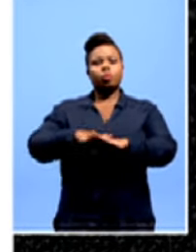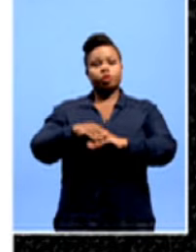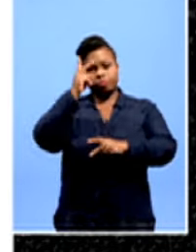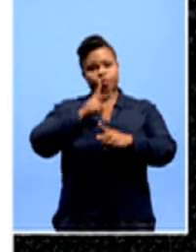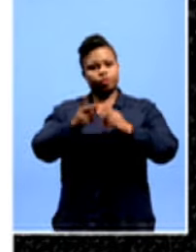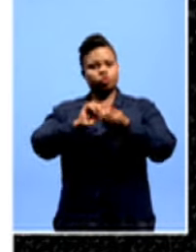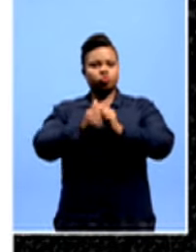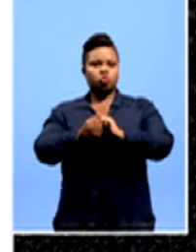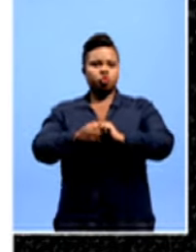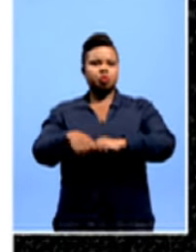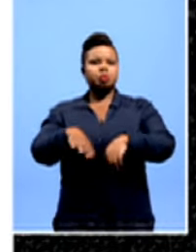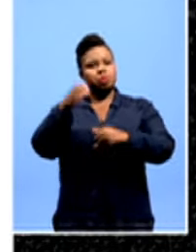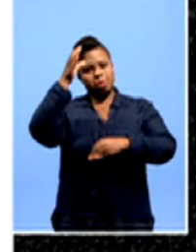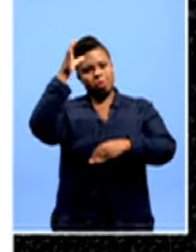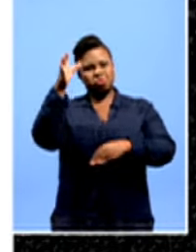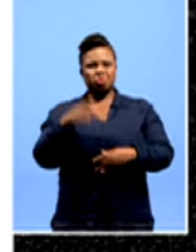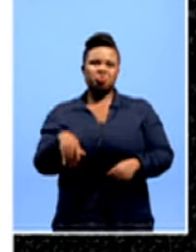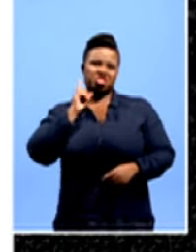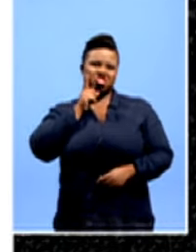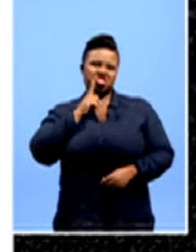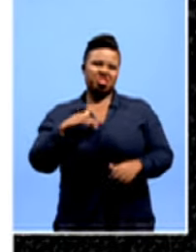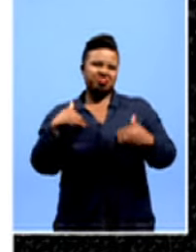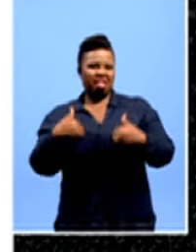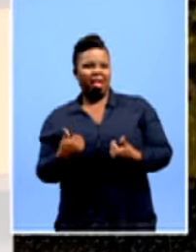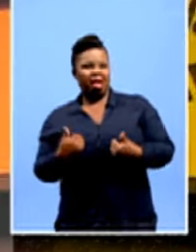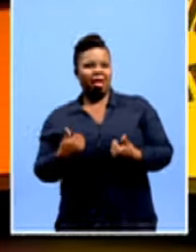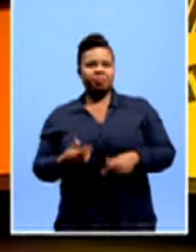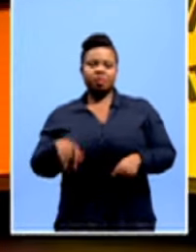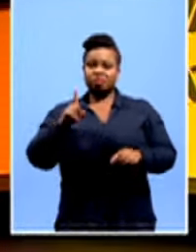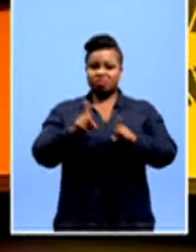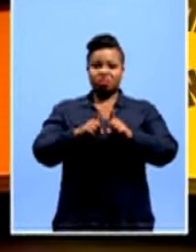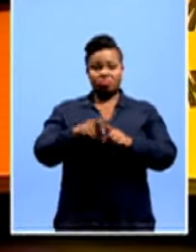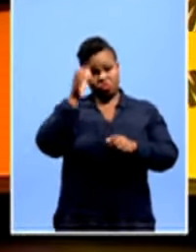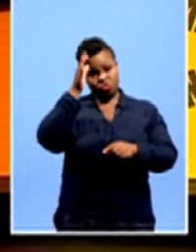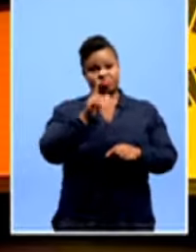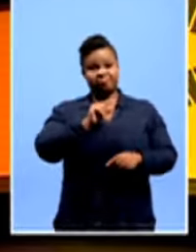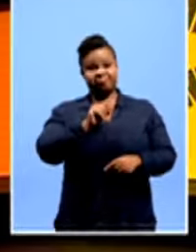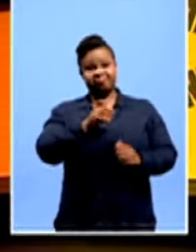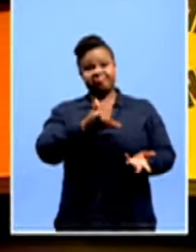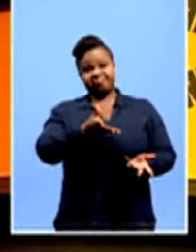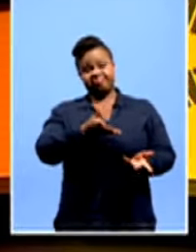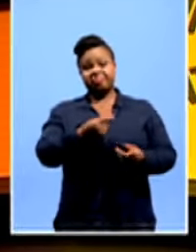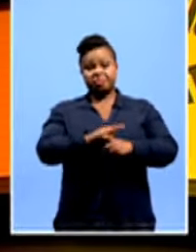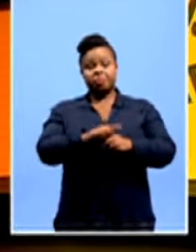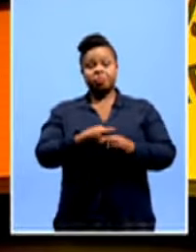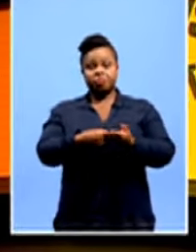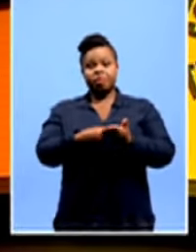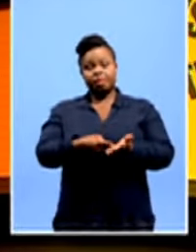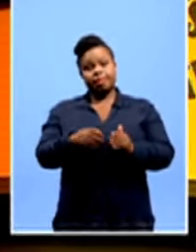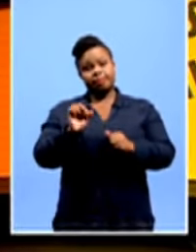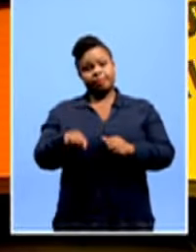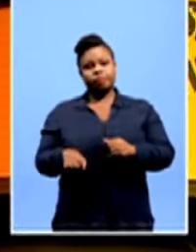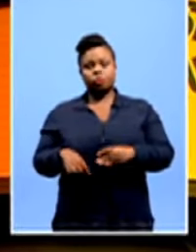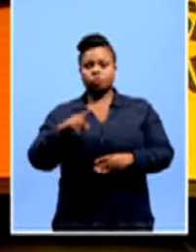coaches, not tired teachers as coaches. And I suppose that's a really, really big part of the debate.